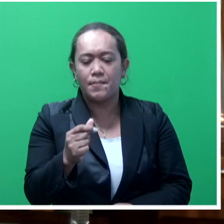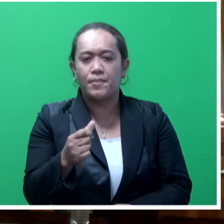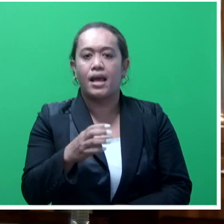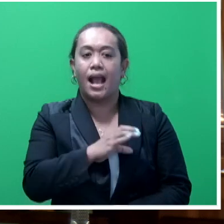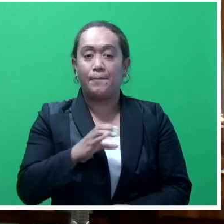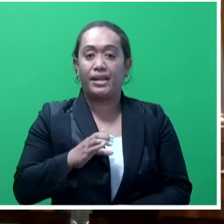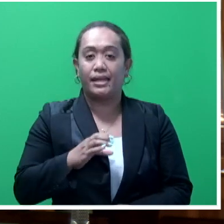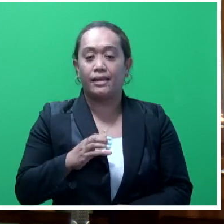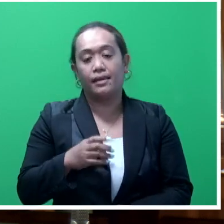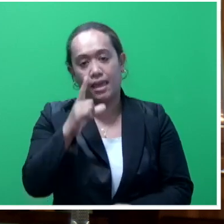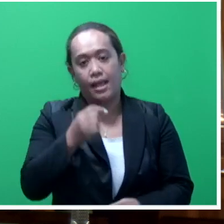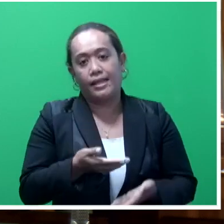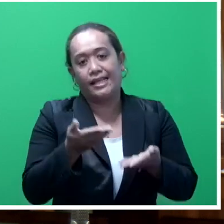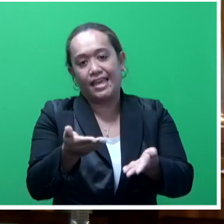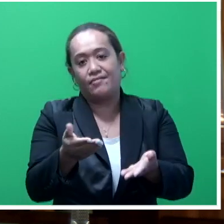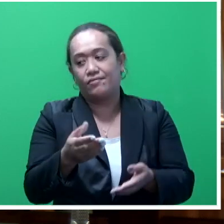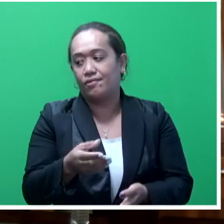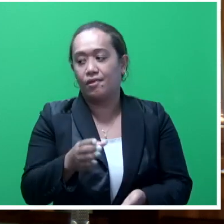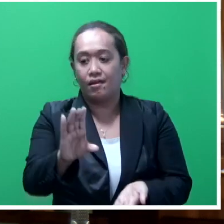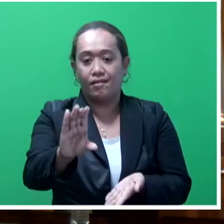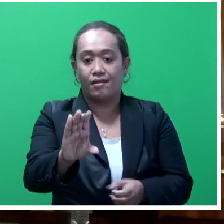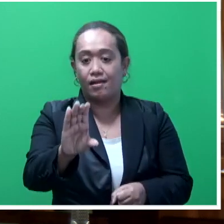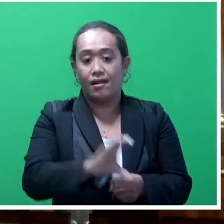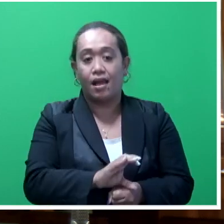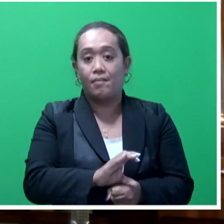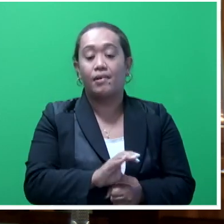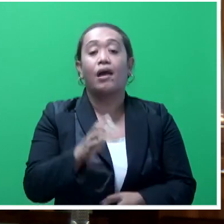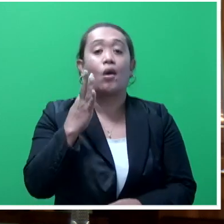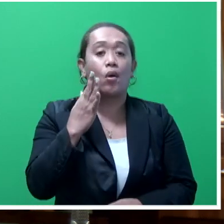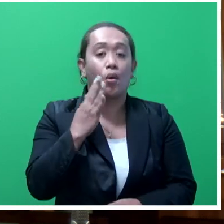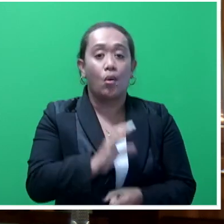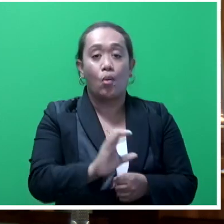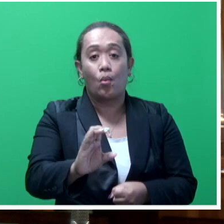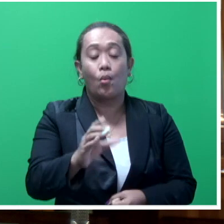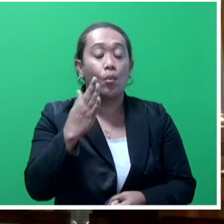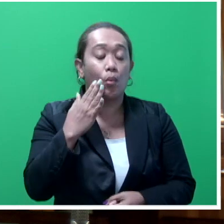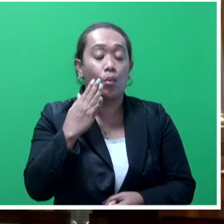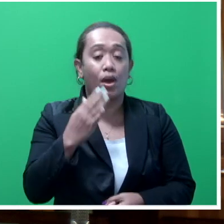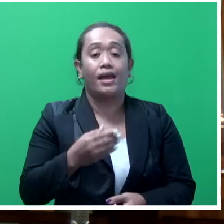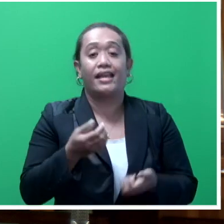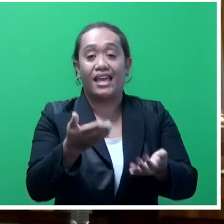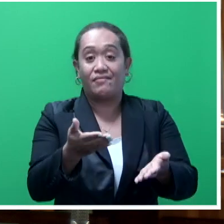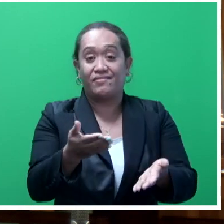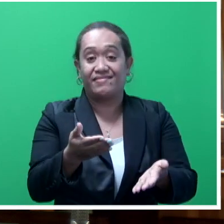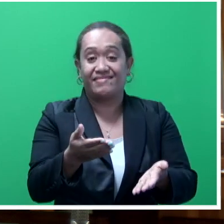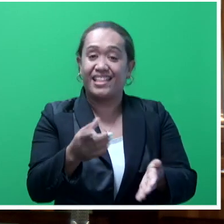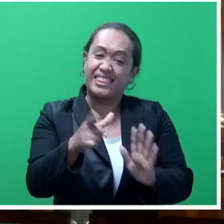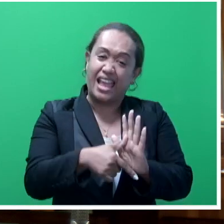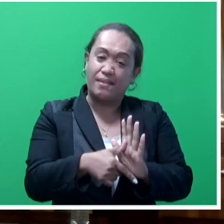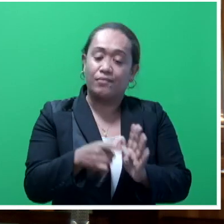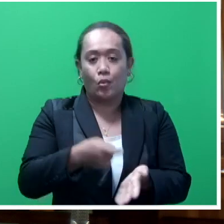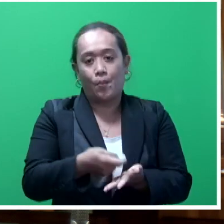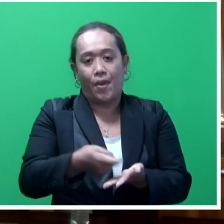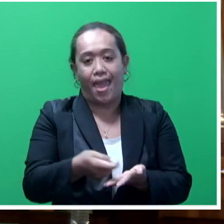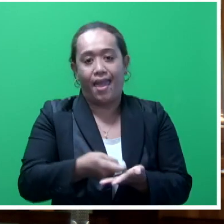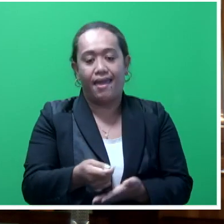reprieve for those who actually had higher purchase agreements. Consequently, that had ended, that arrangement, and